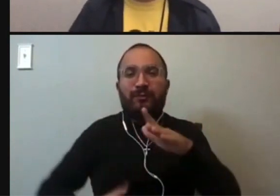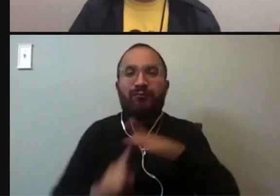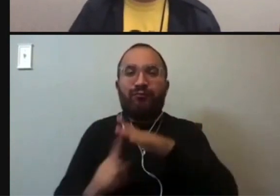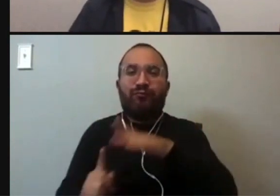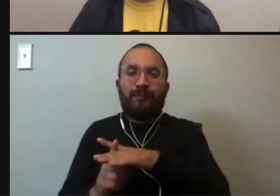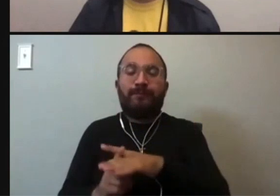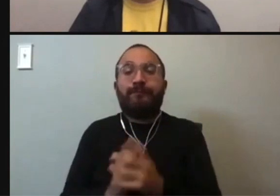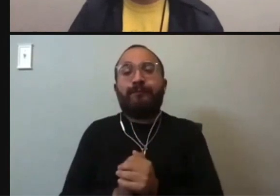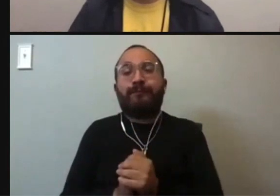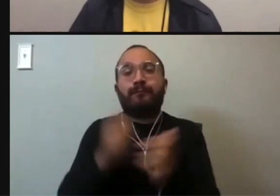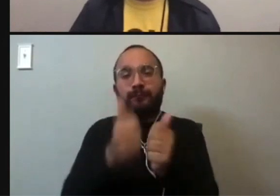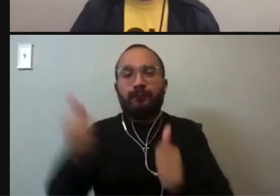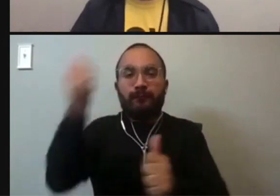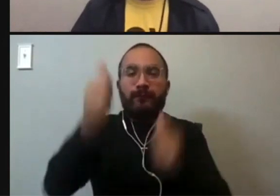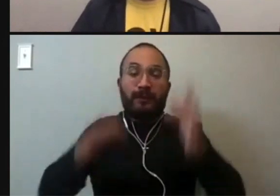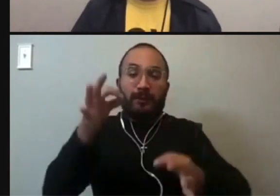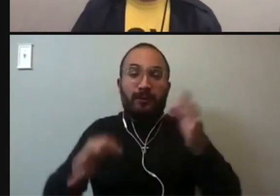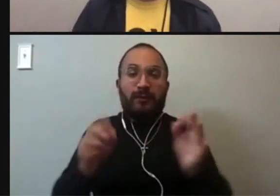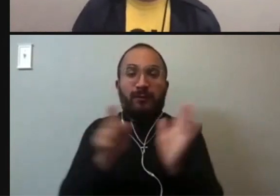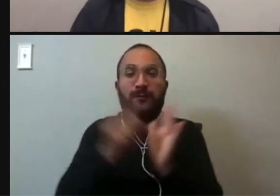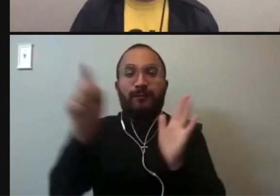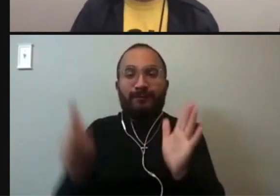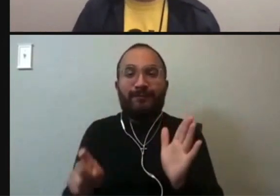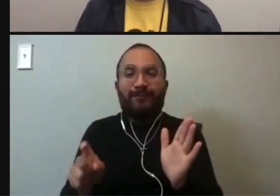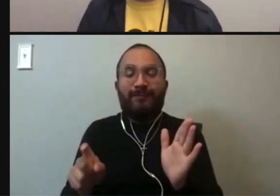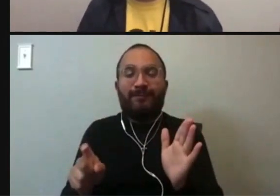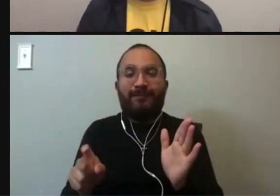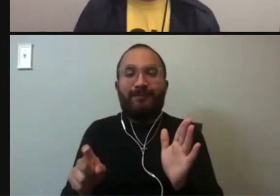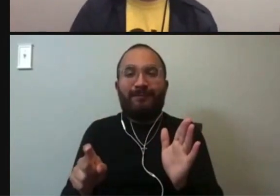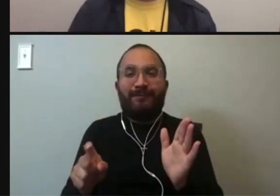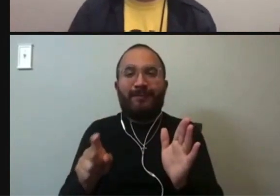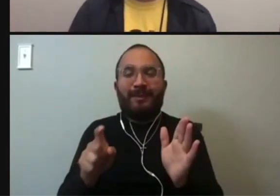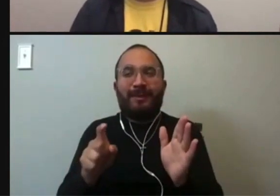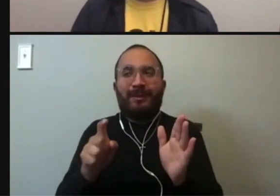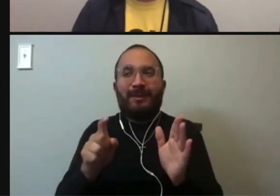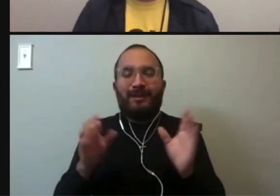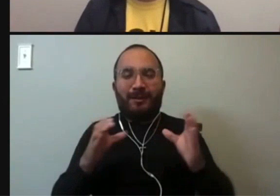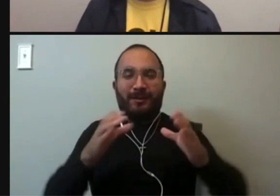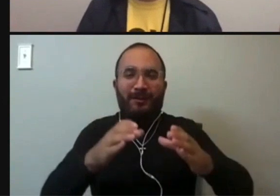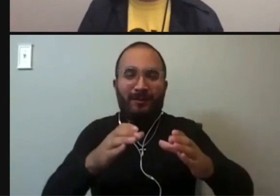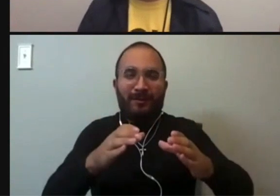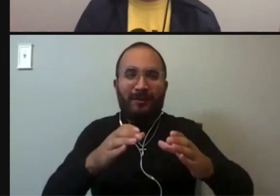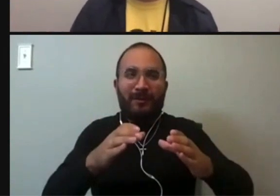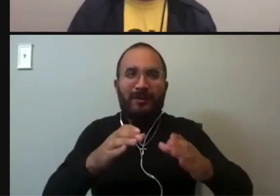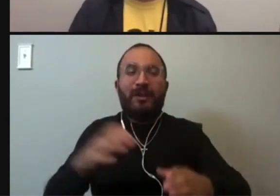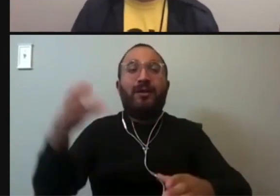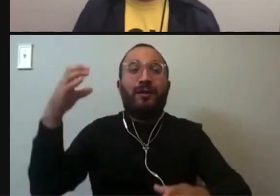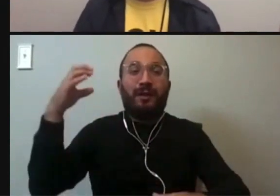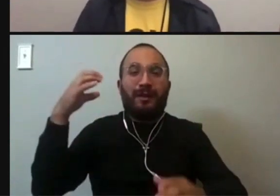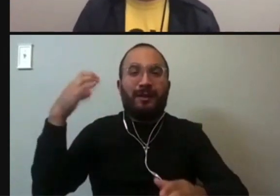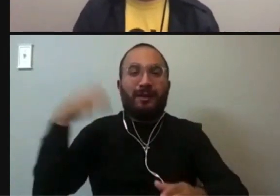the Supreme Court, um, of Texas, uh, is composed of the Chief Justice and eight justices.